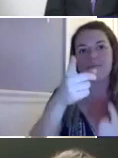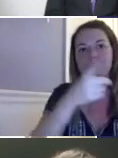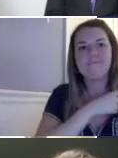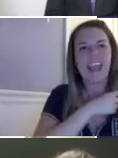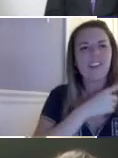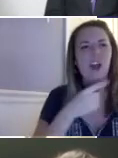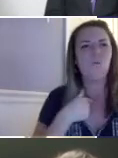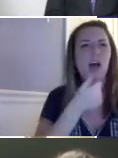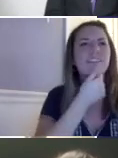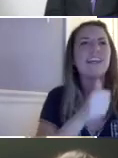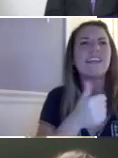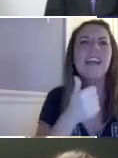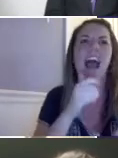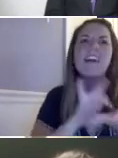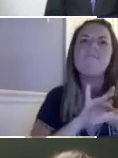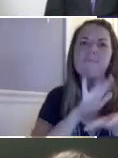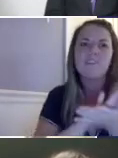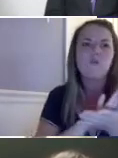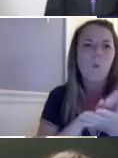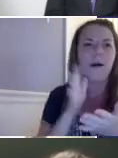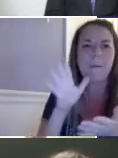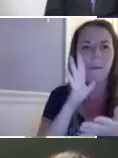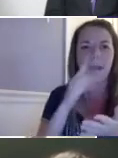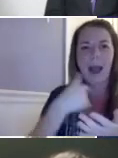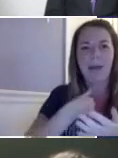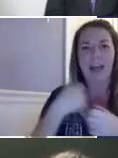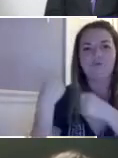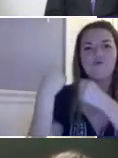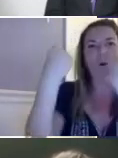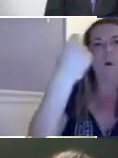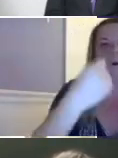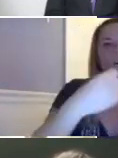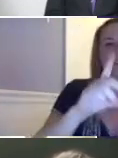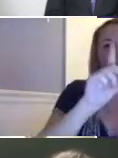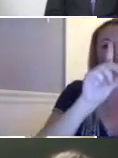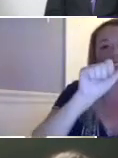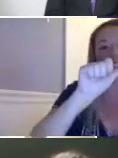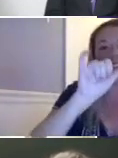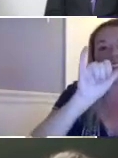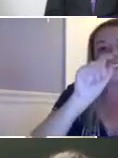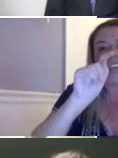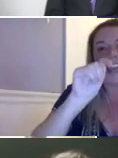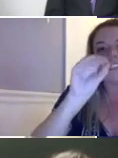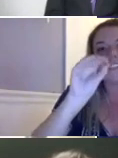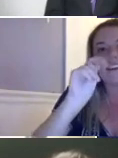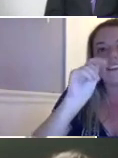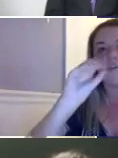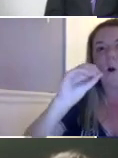you know, I met Dr. Rossiter when I was 10 years old and my mom and I had driven